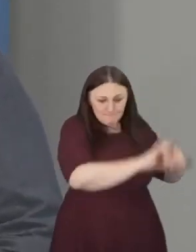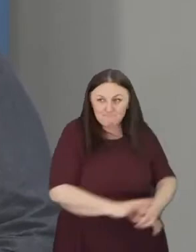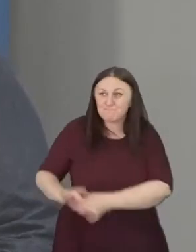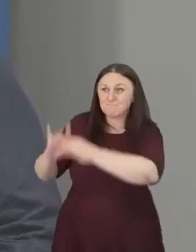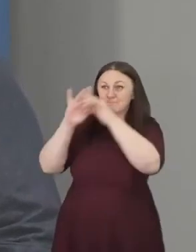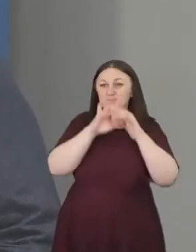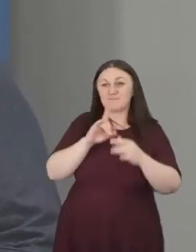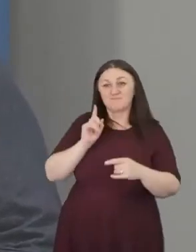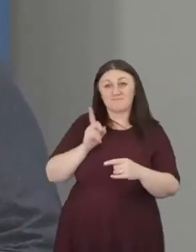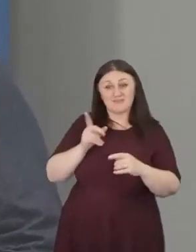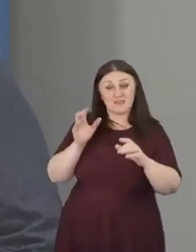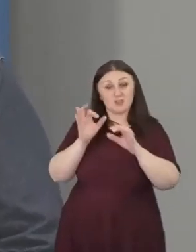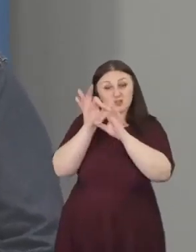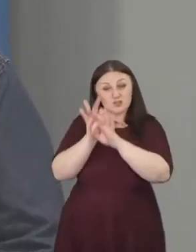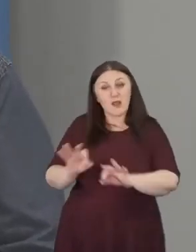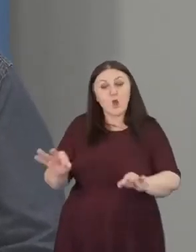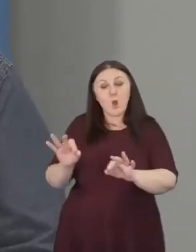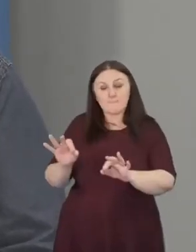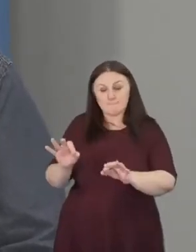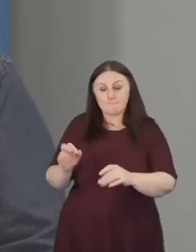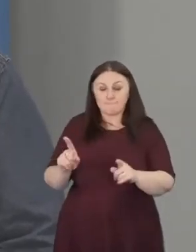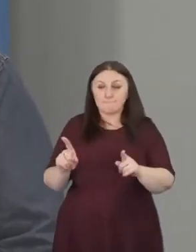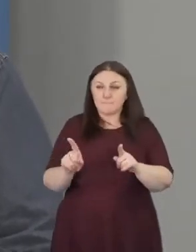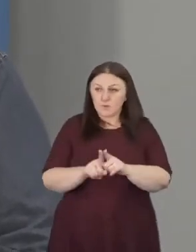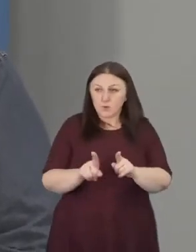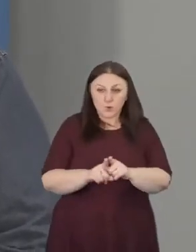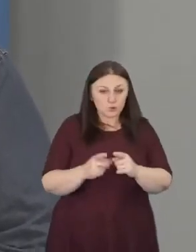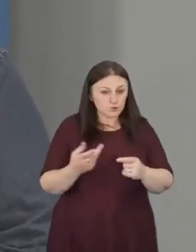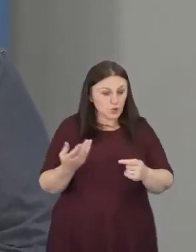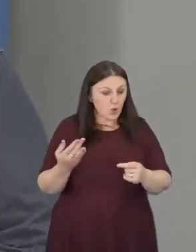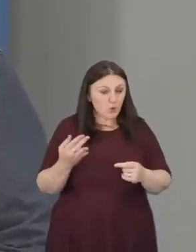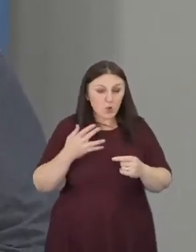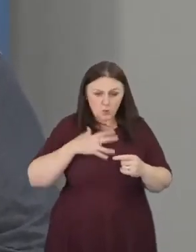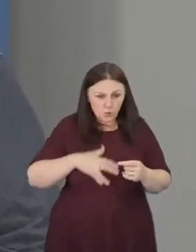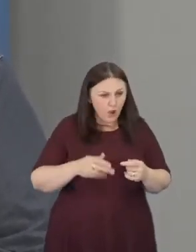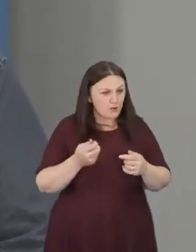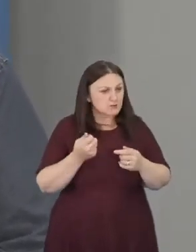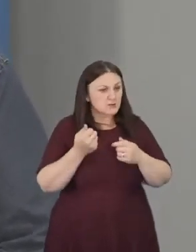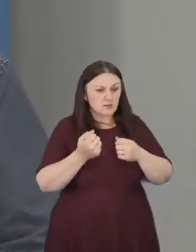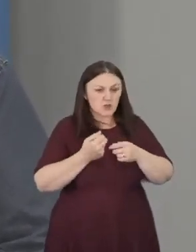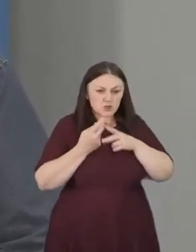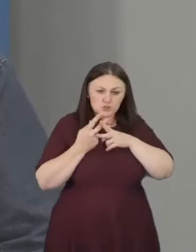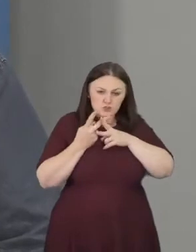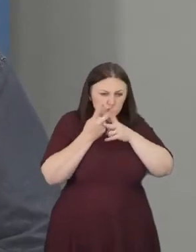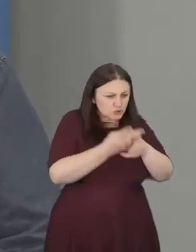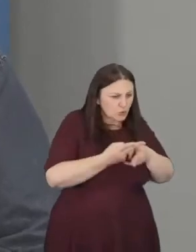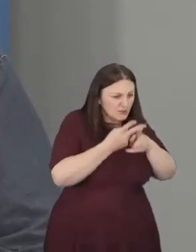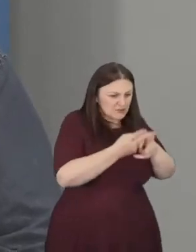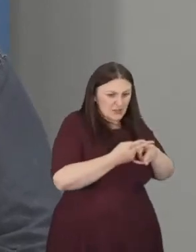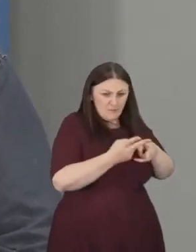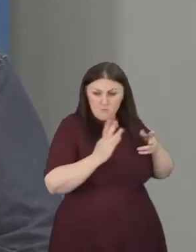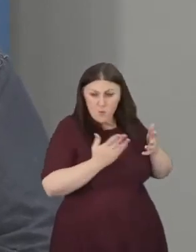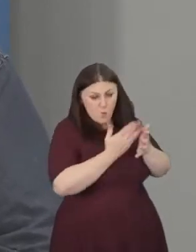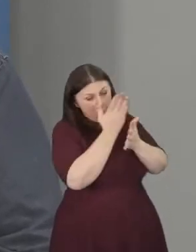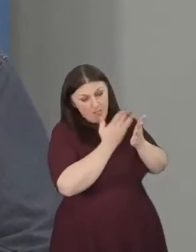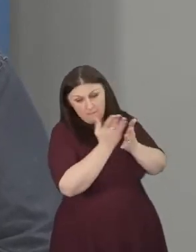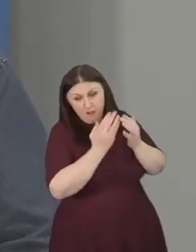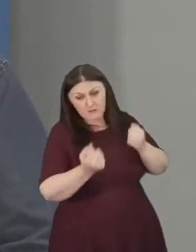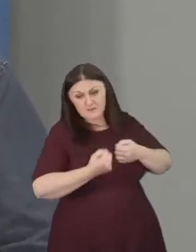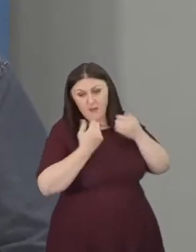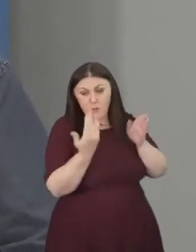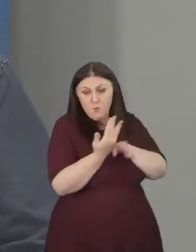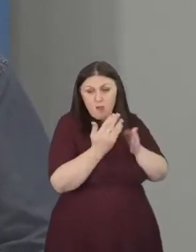We're committed to creation and stewardship across all of our work at BMS, both in terms of